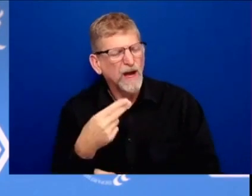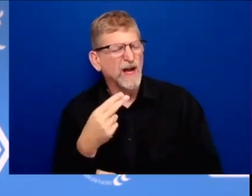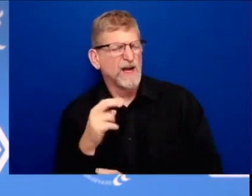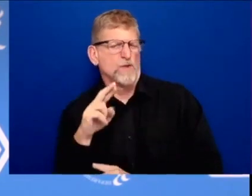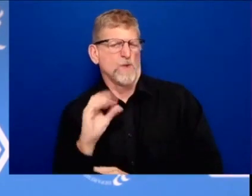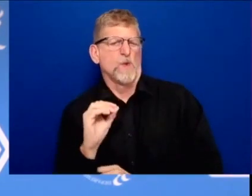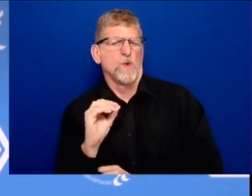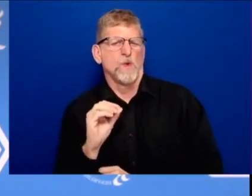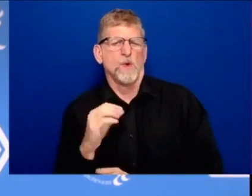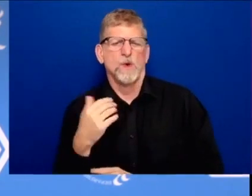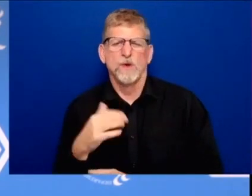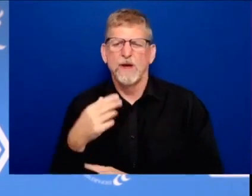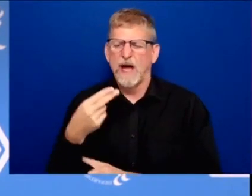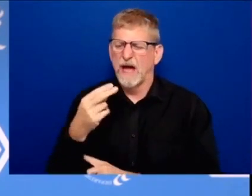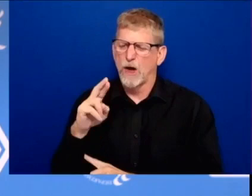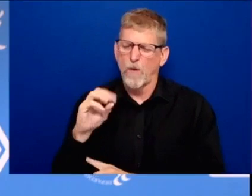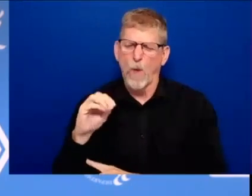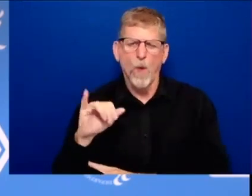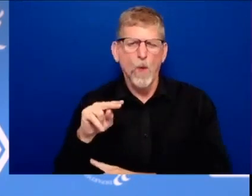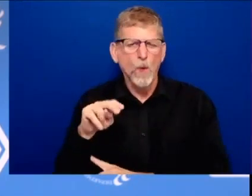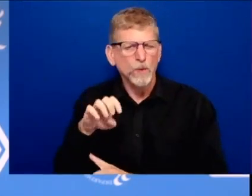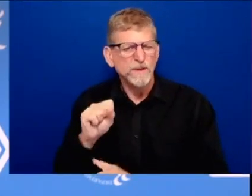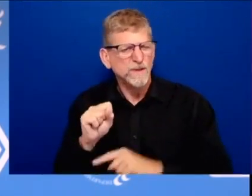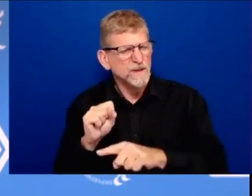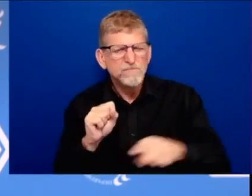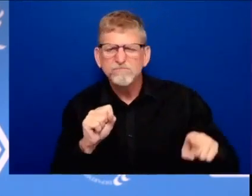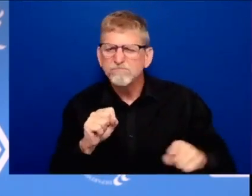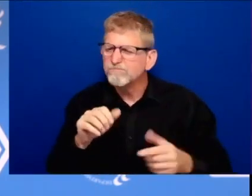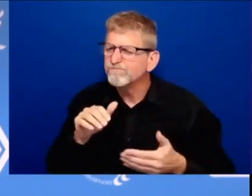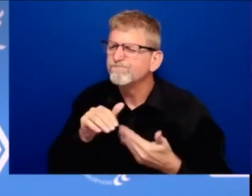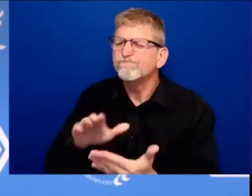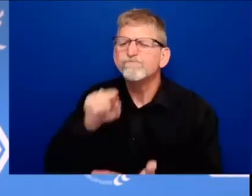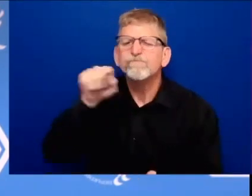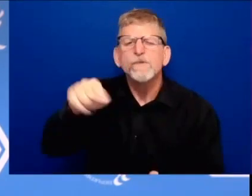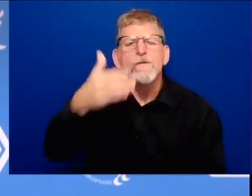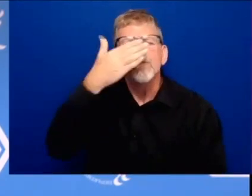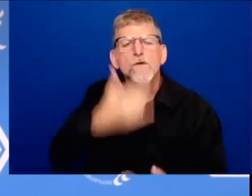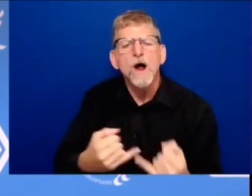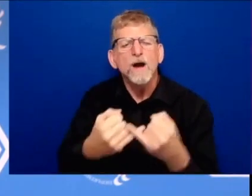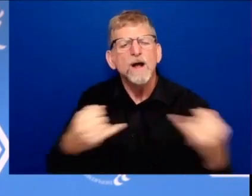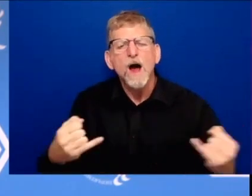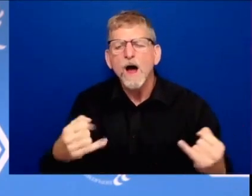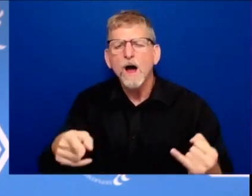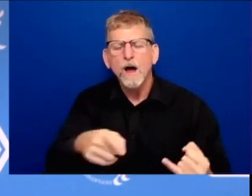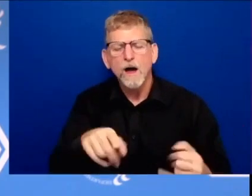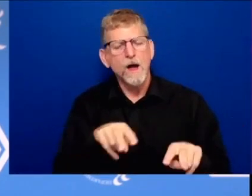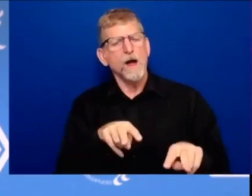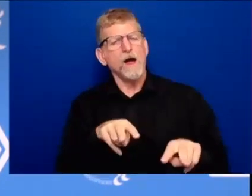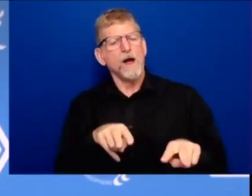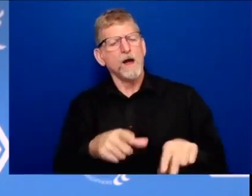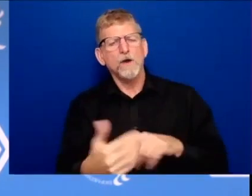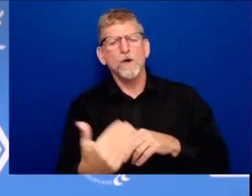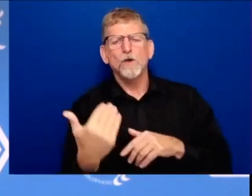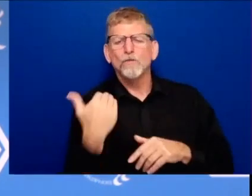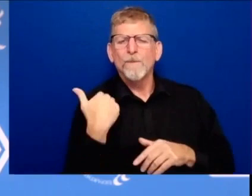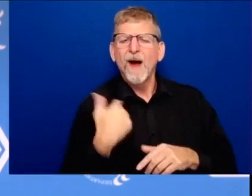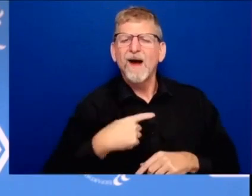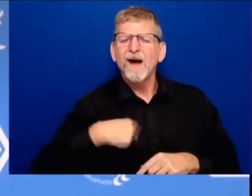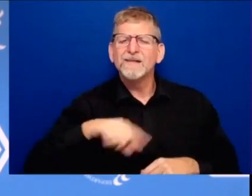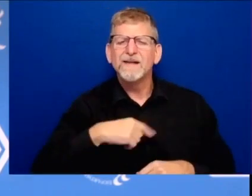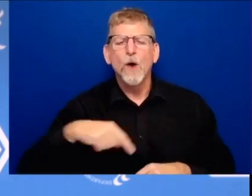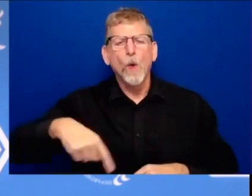of this pandemic remind us who we are we are america we never give up